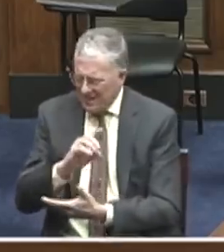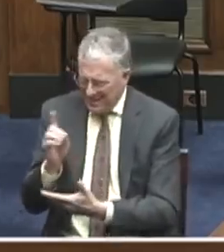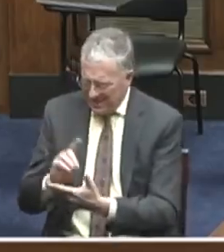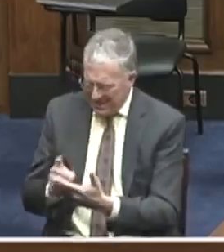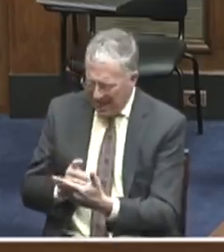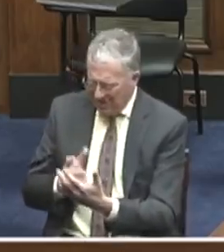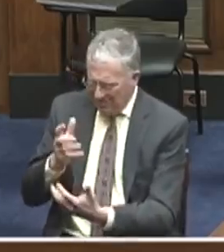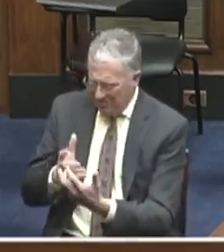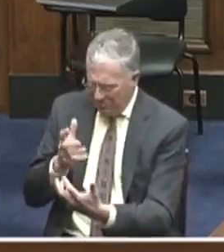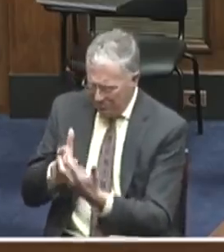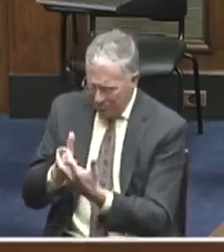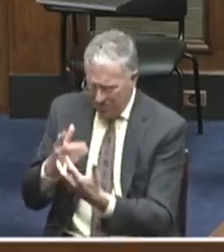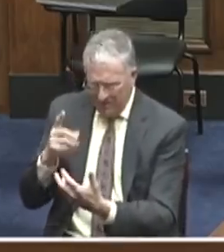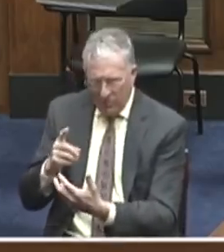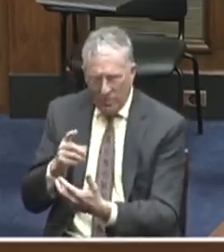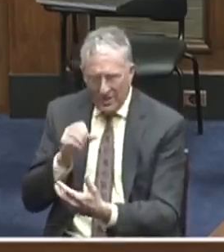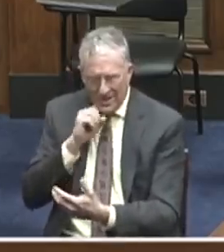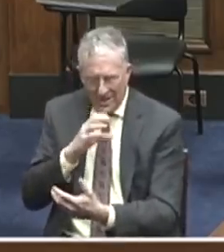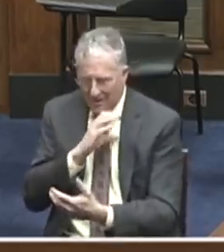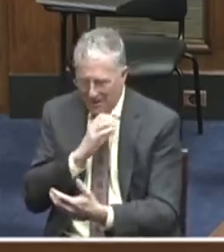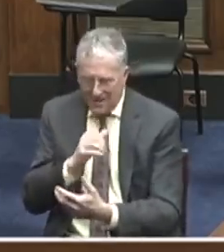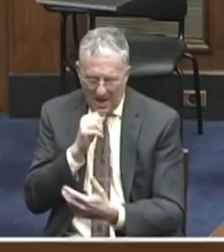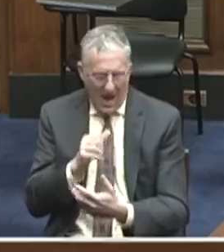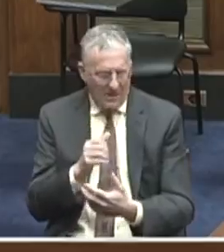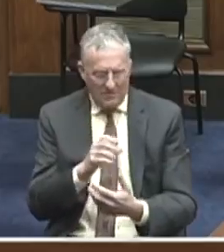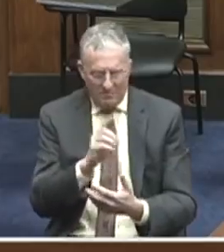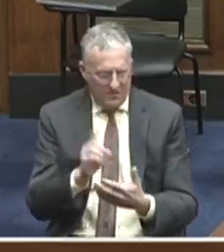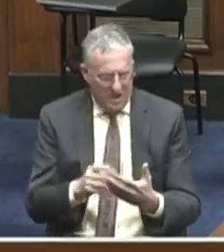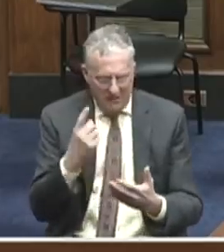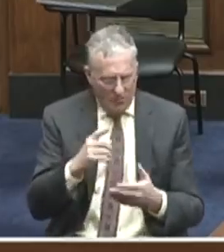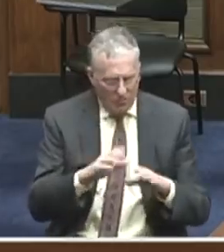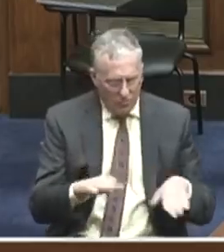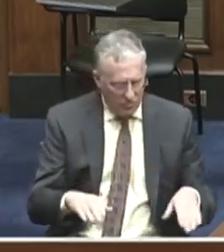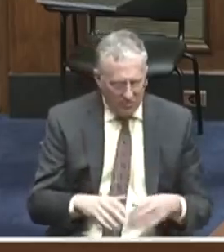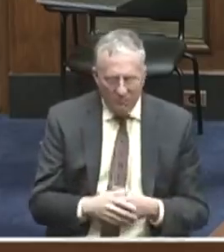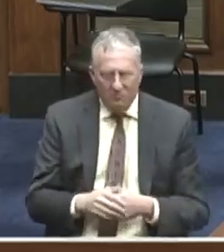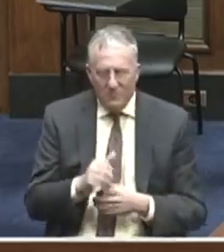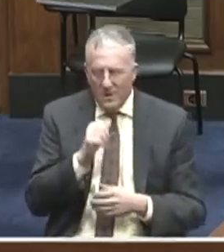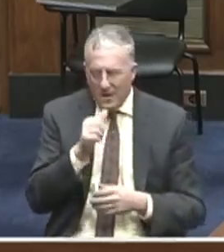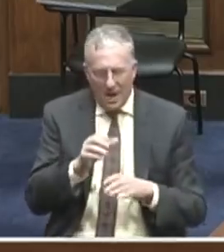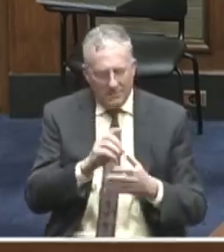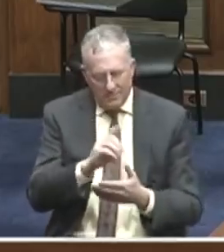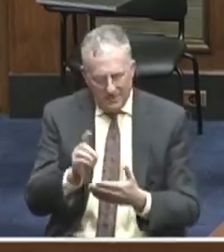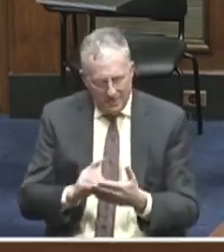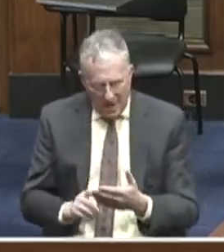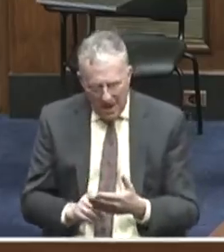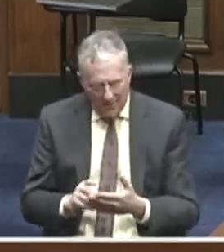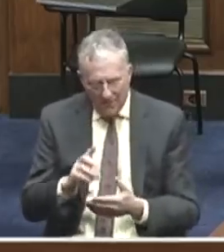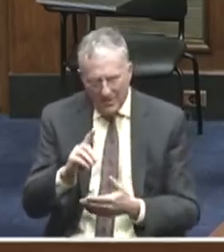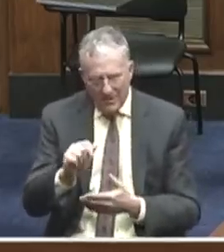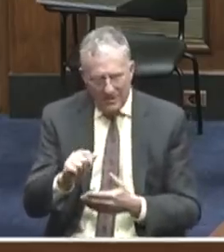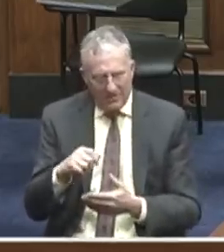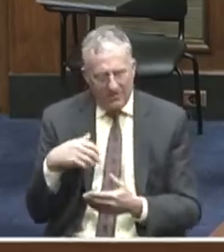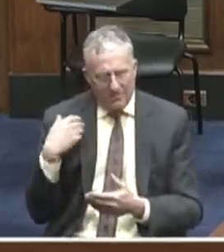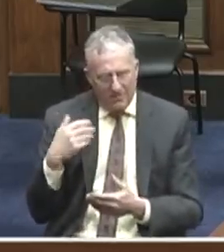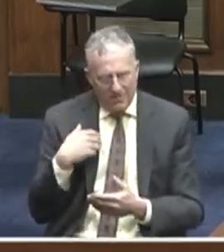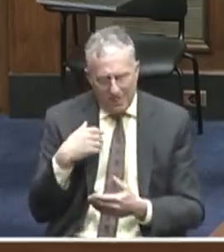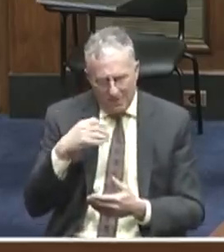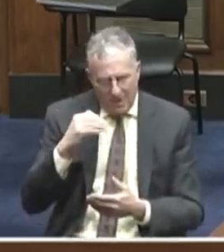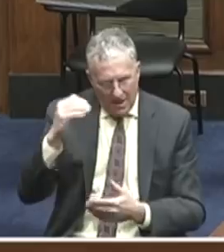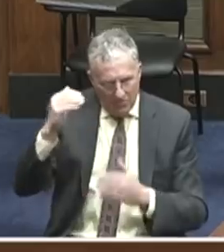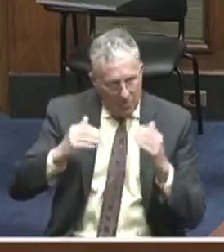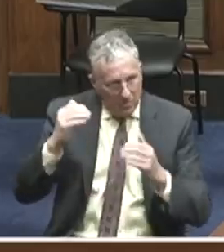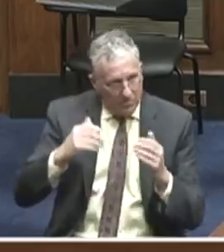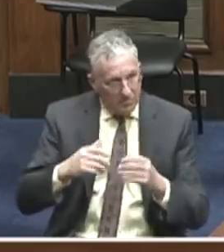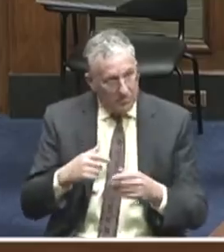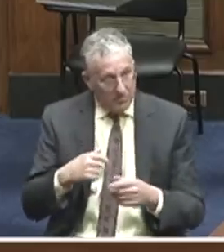for seniors. It is not designed for children. It is not designed for disabled young adults. As a matter